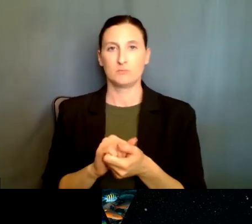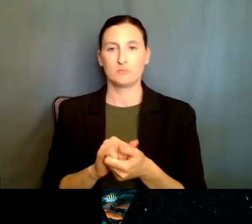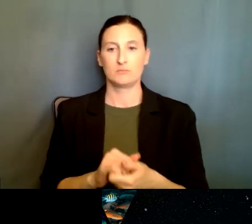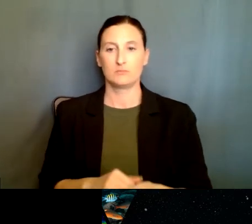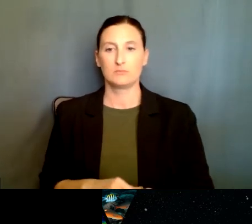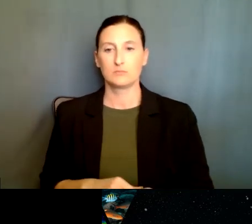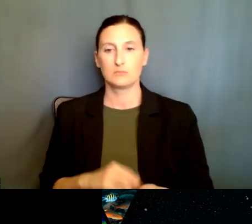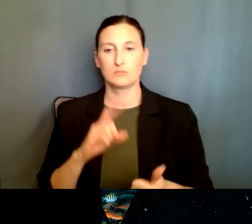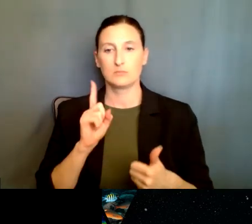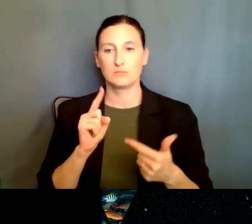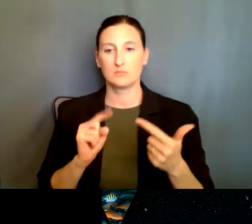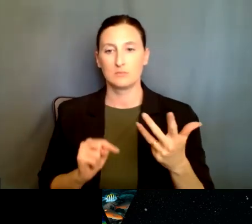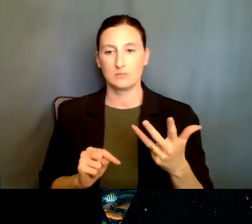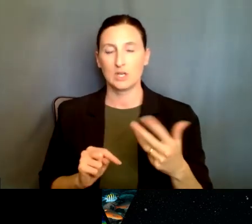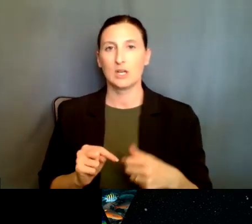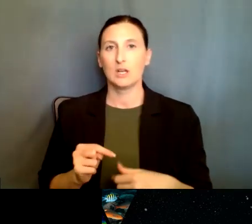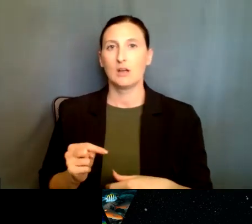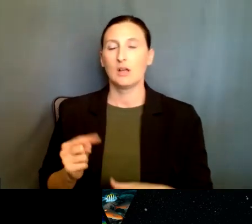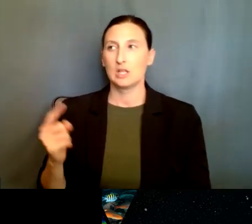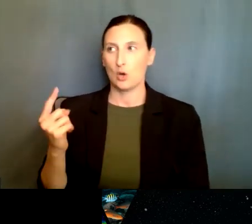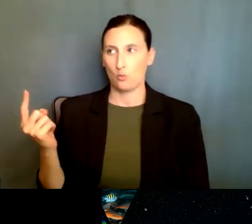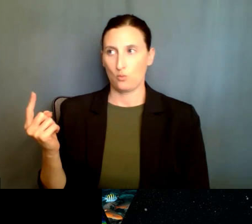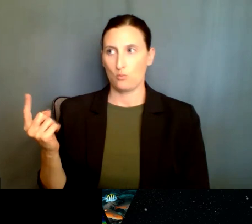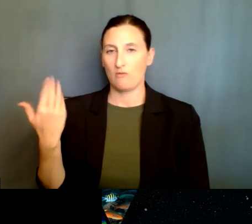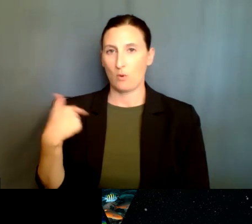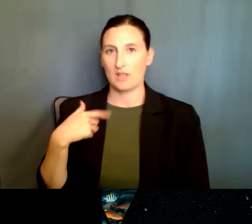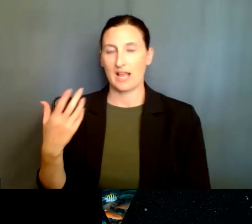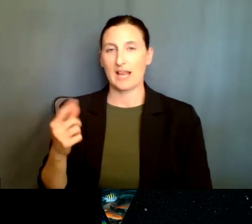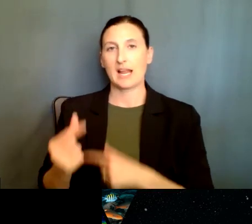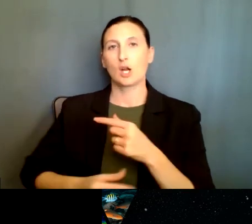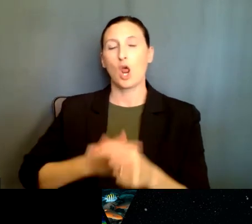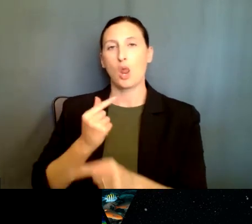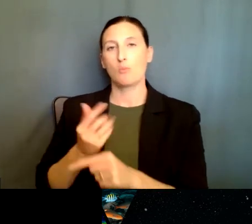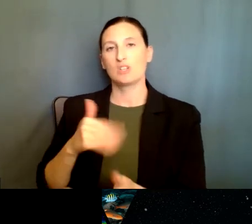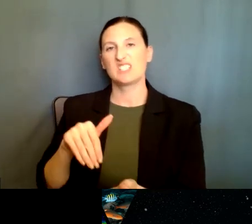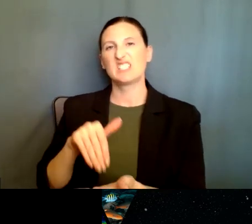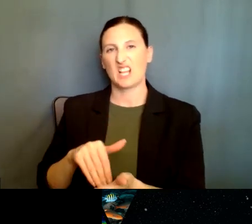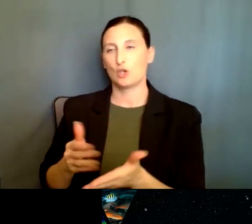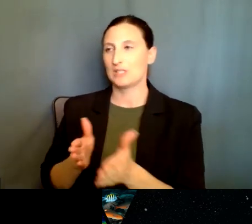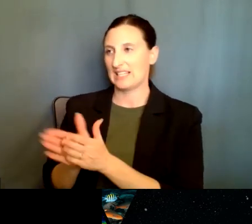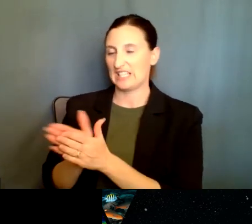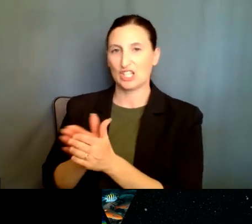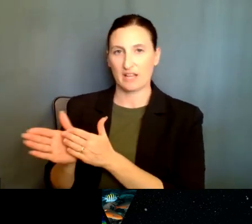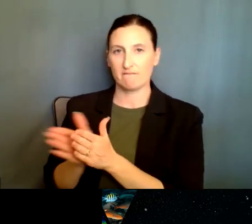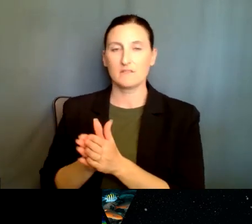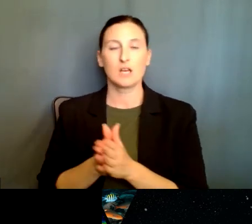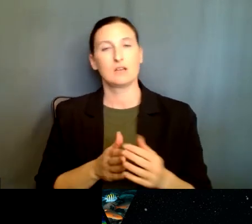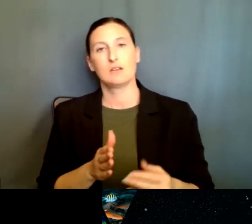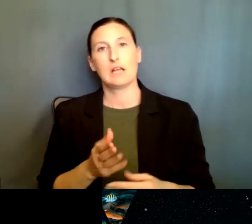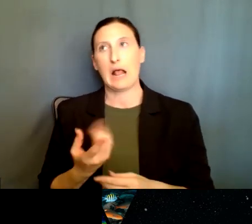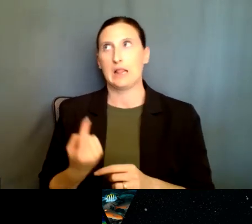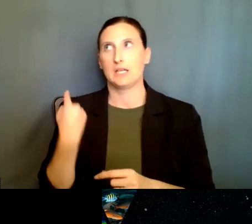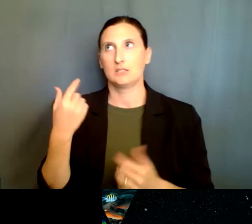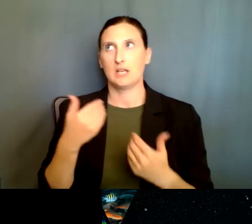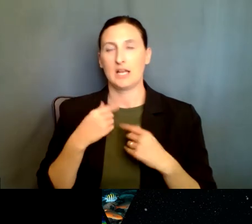There was last year, there is a, there was a solicitation for global centers. And, um, last year there was a certain focus.